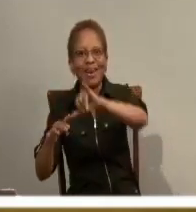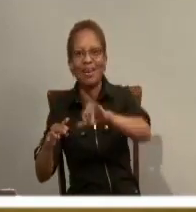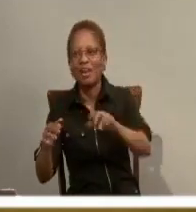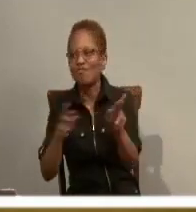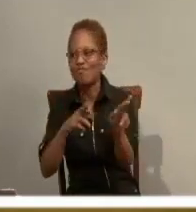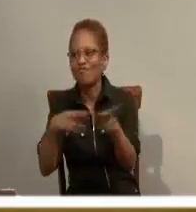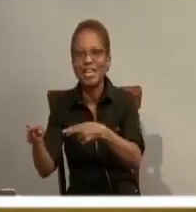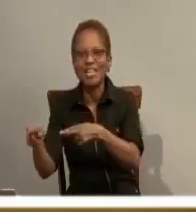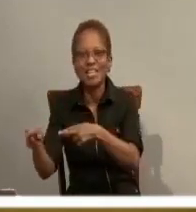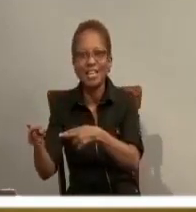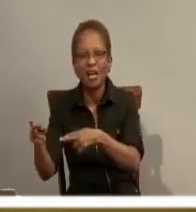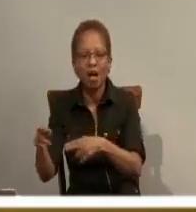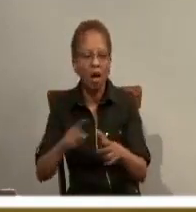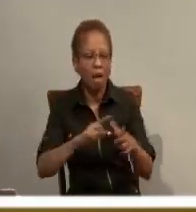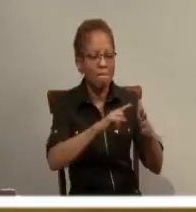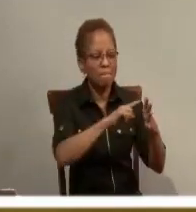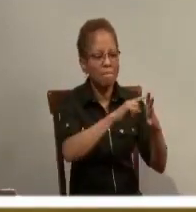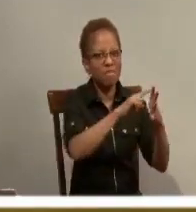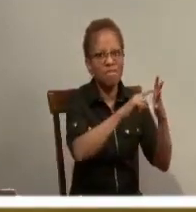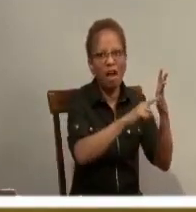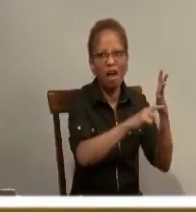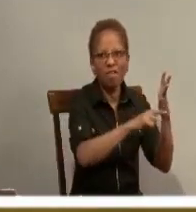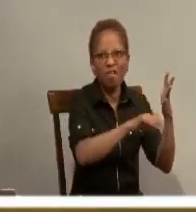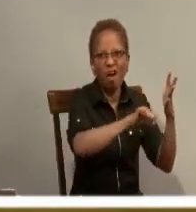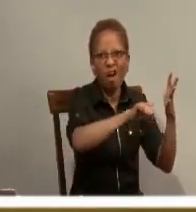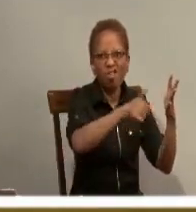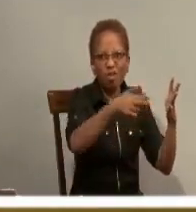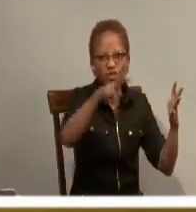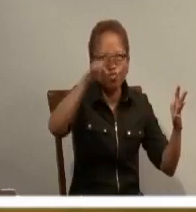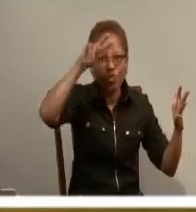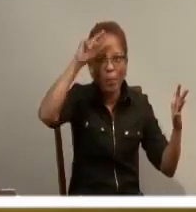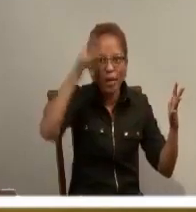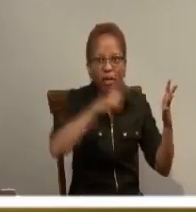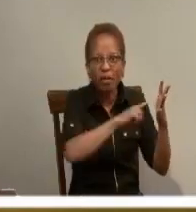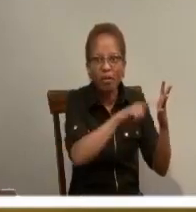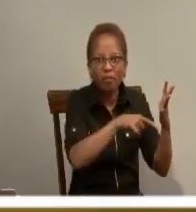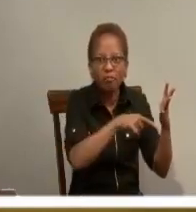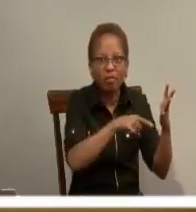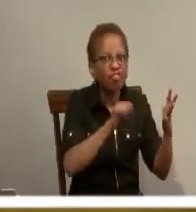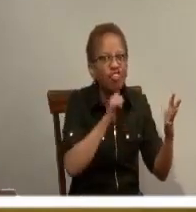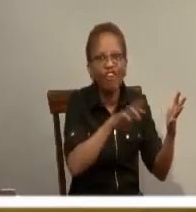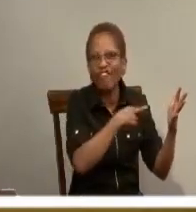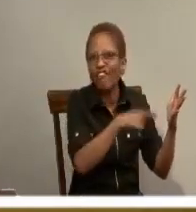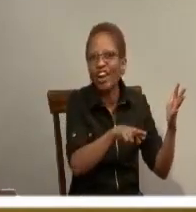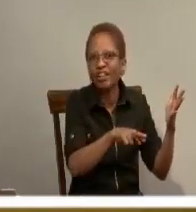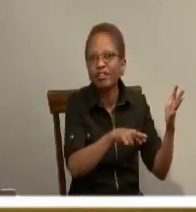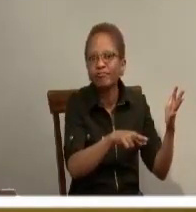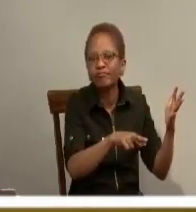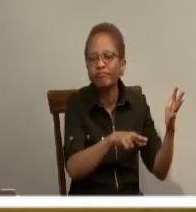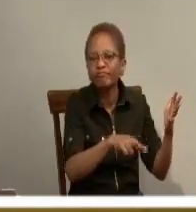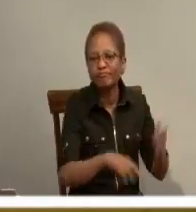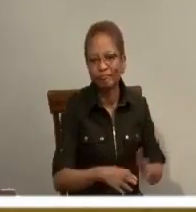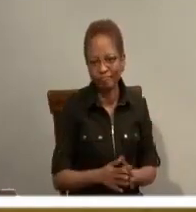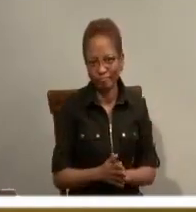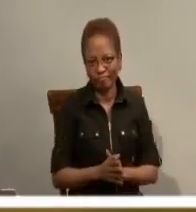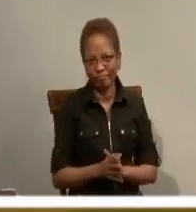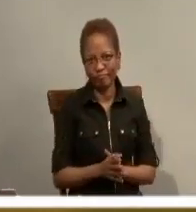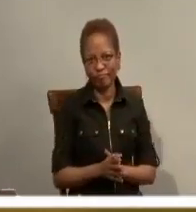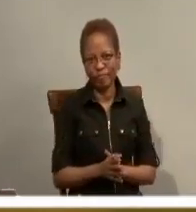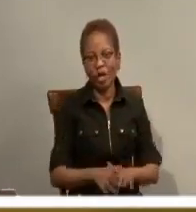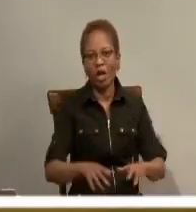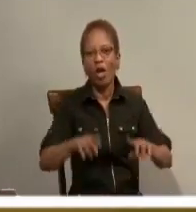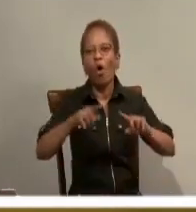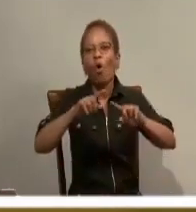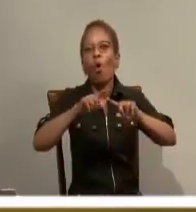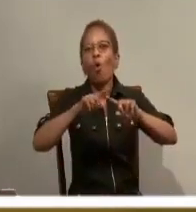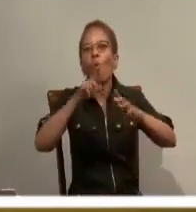made. And what is a preparation? Because they're going out with their lights into the darkness